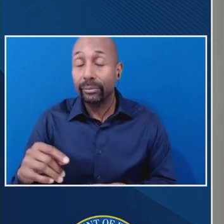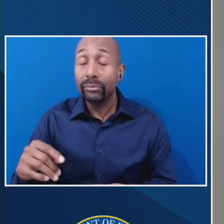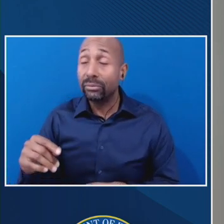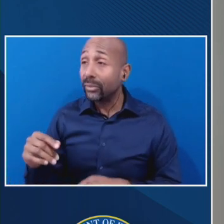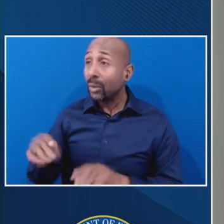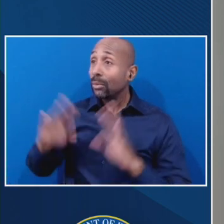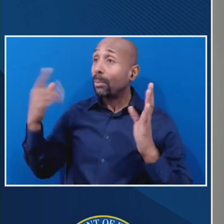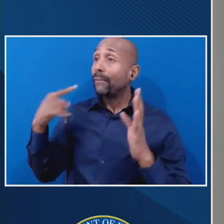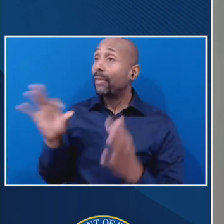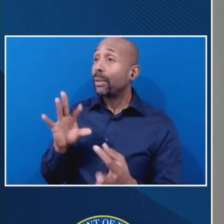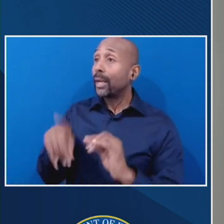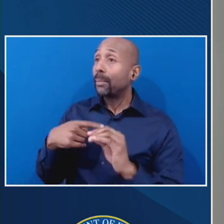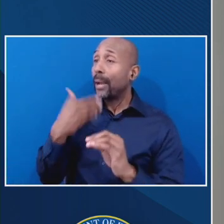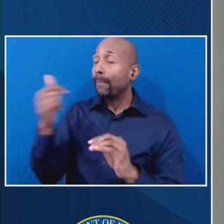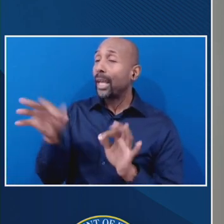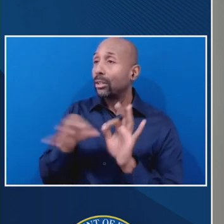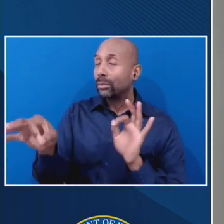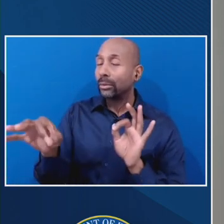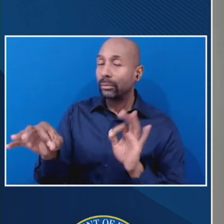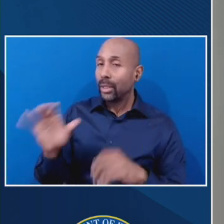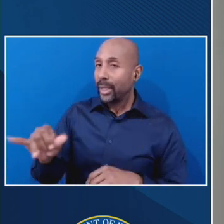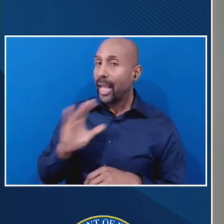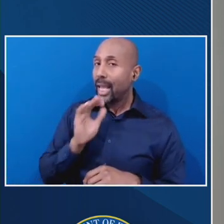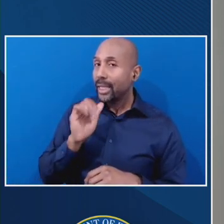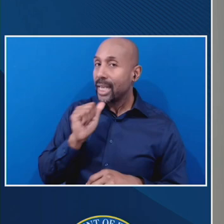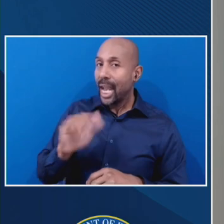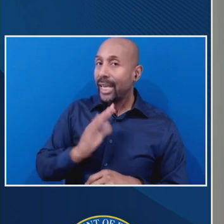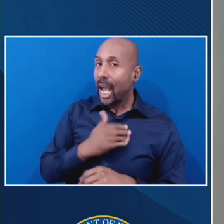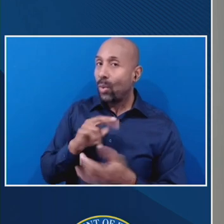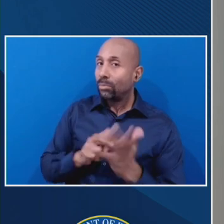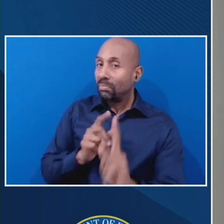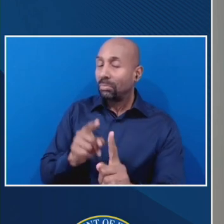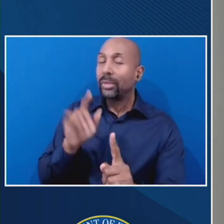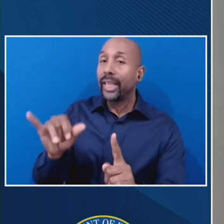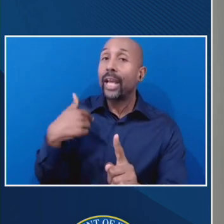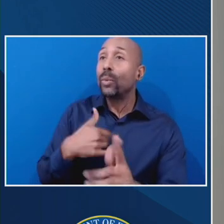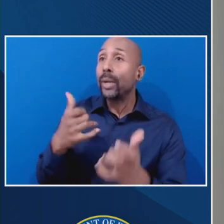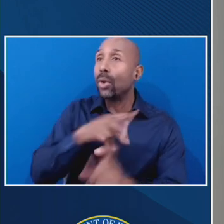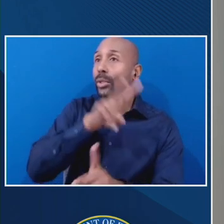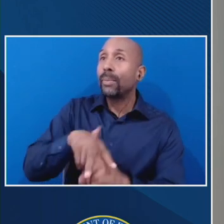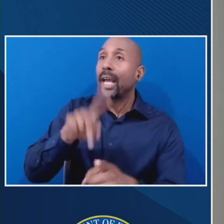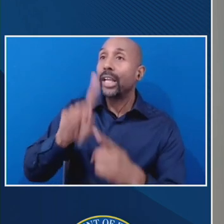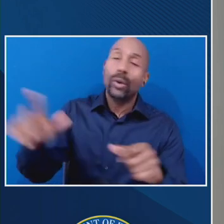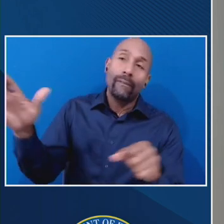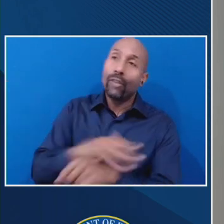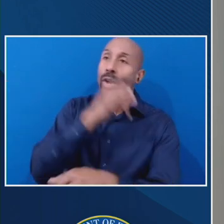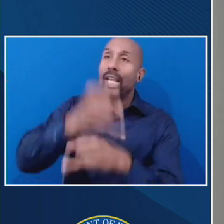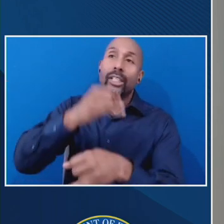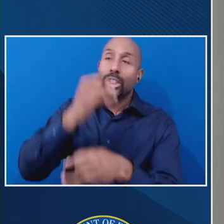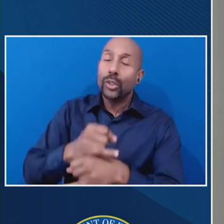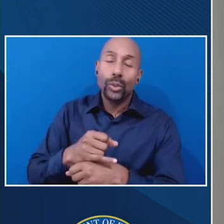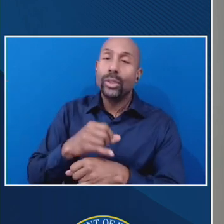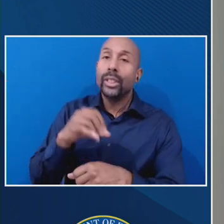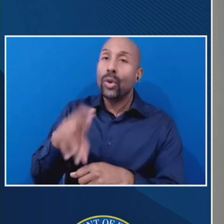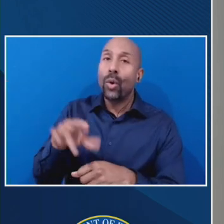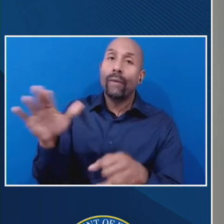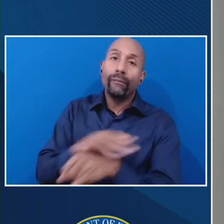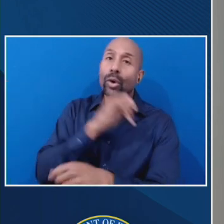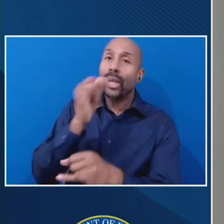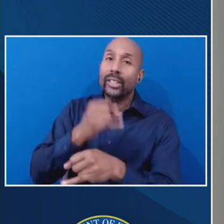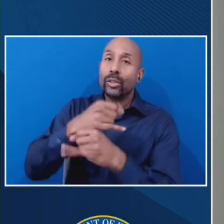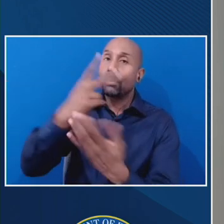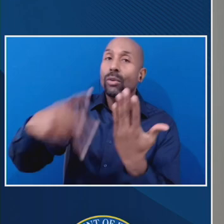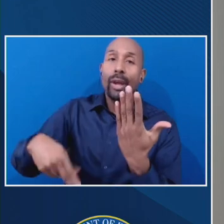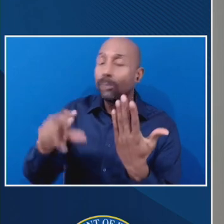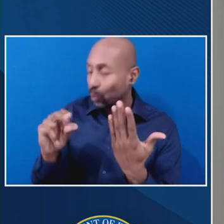that, that, that was not our intent, um, to essentially apply this, this requirement to an entire institution or an entire program. Um, just because